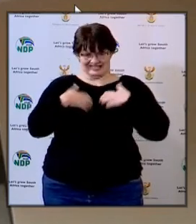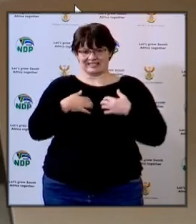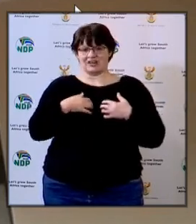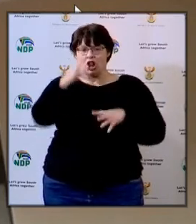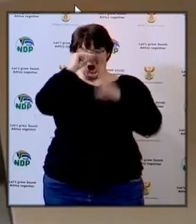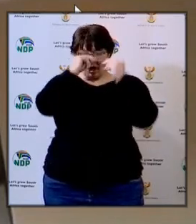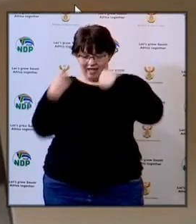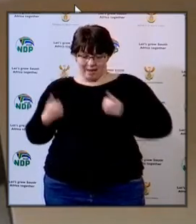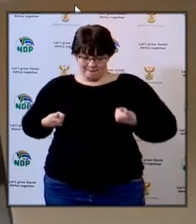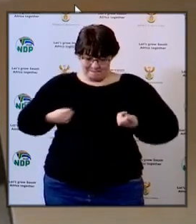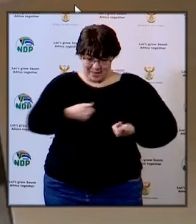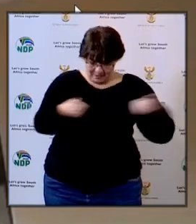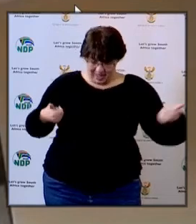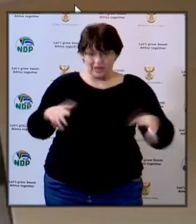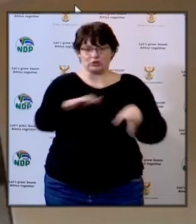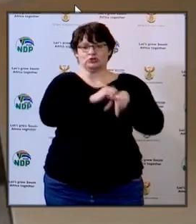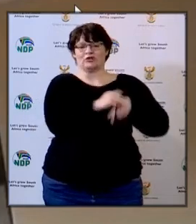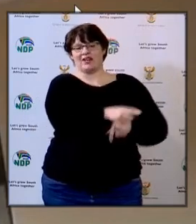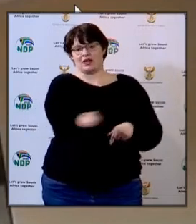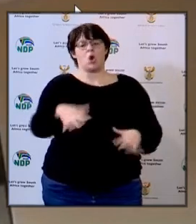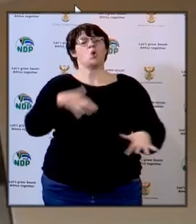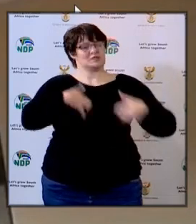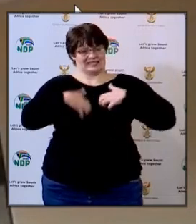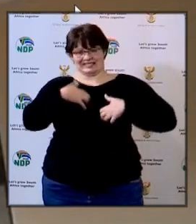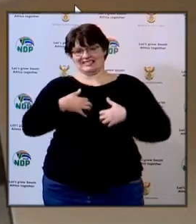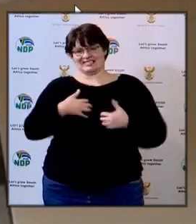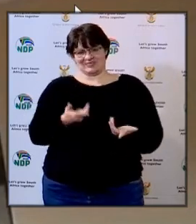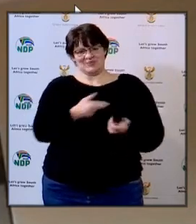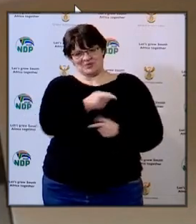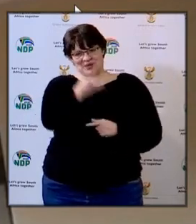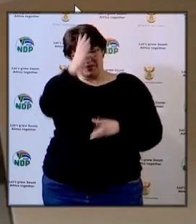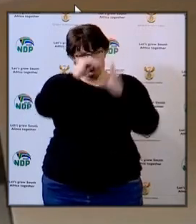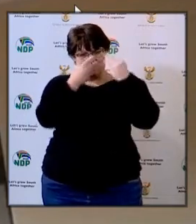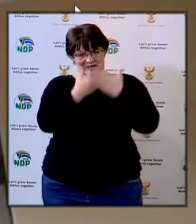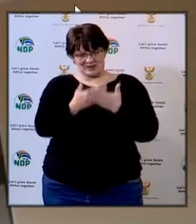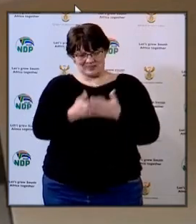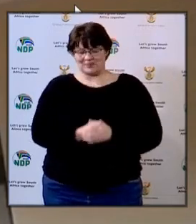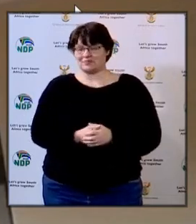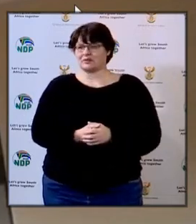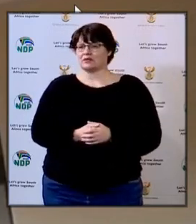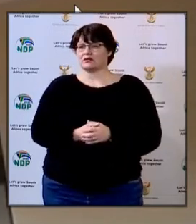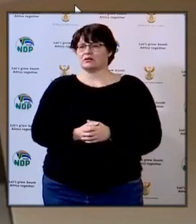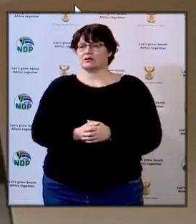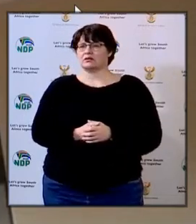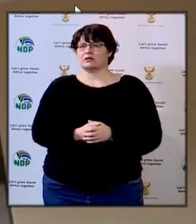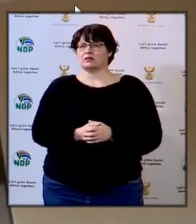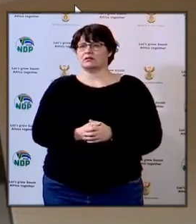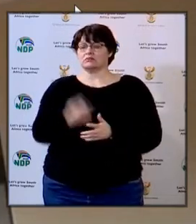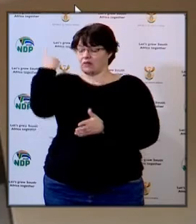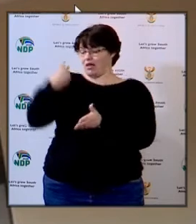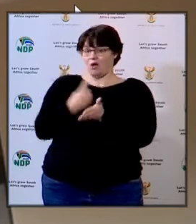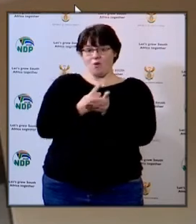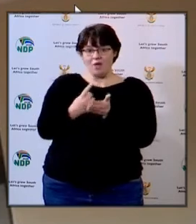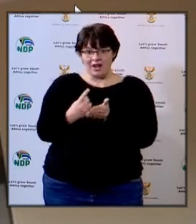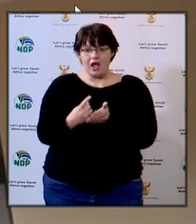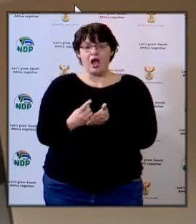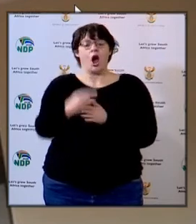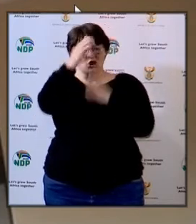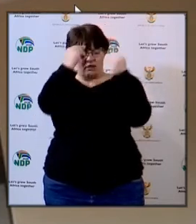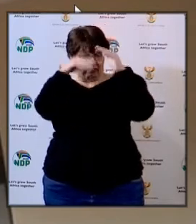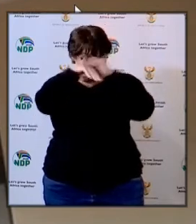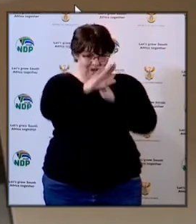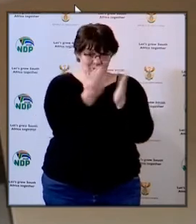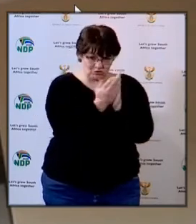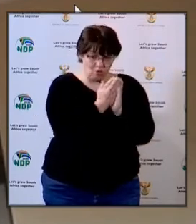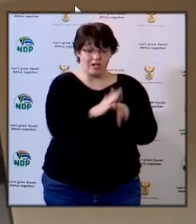orientation of our learners regarding COVID-19 some schools some use the past week for orientation